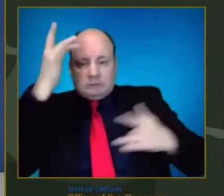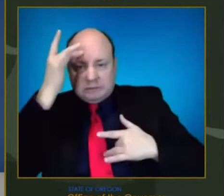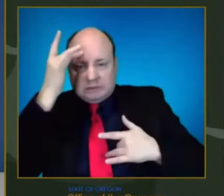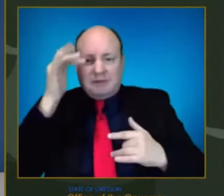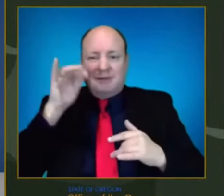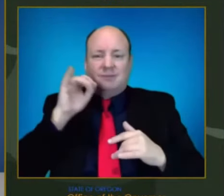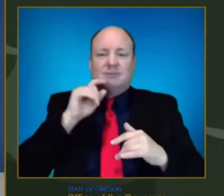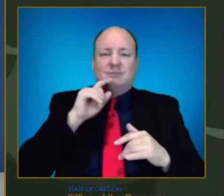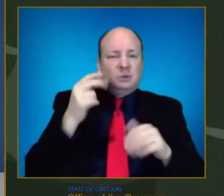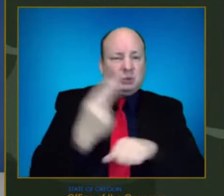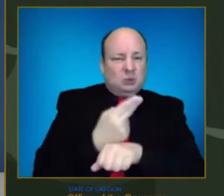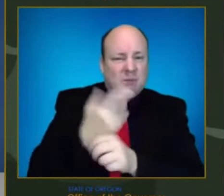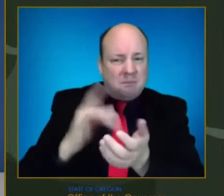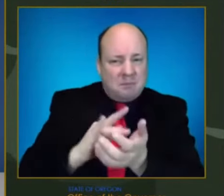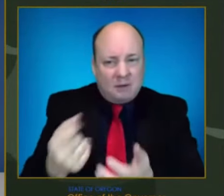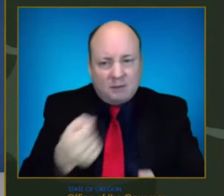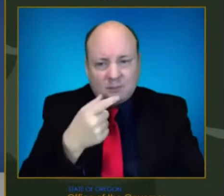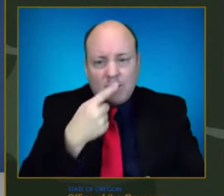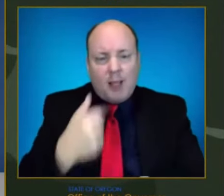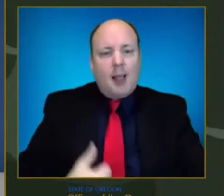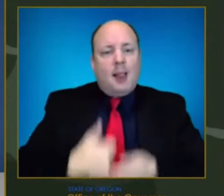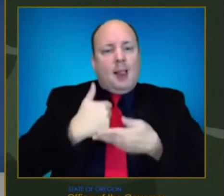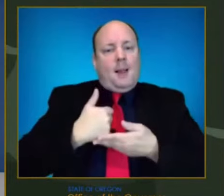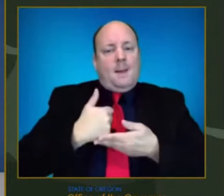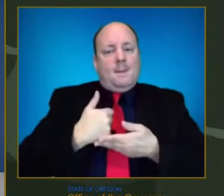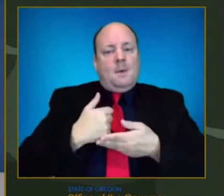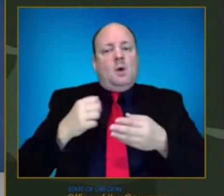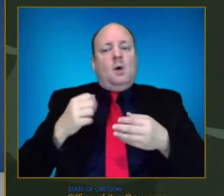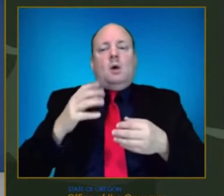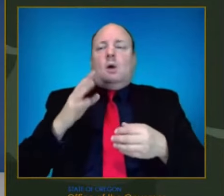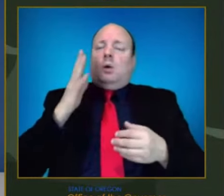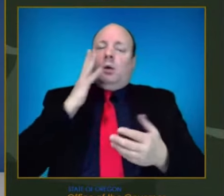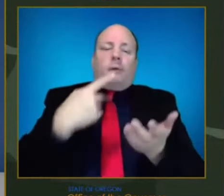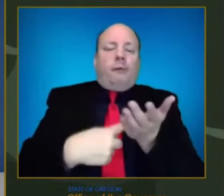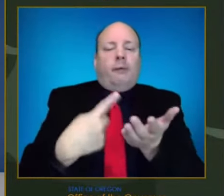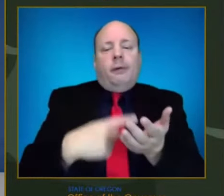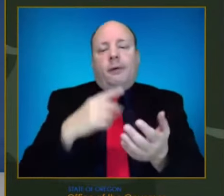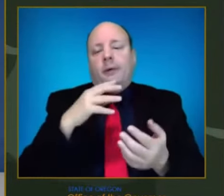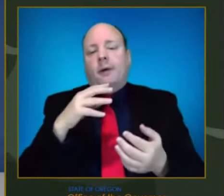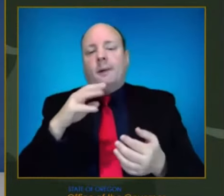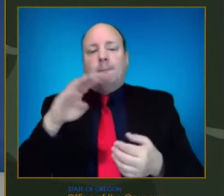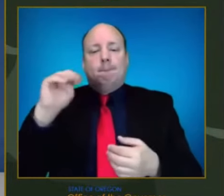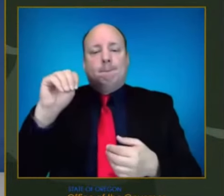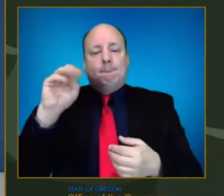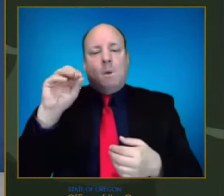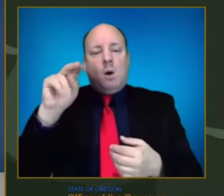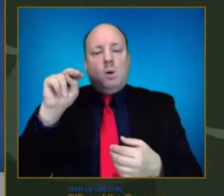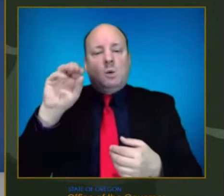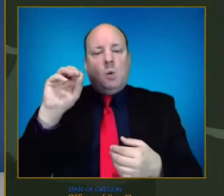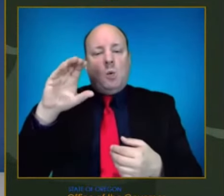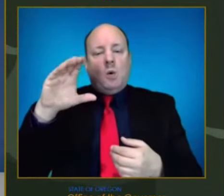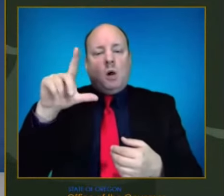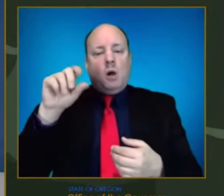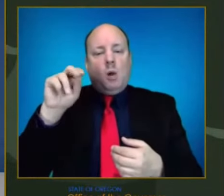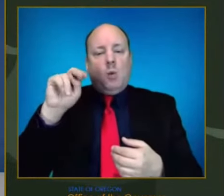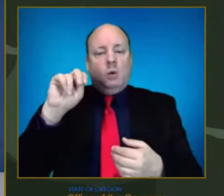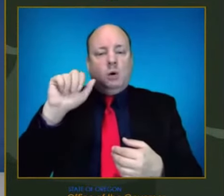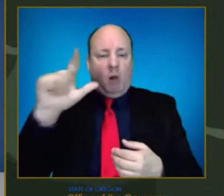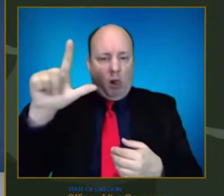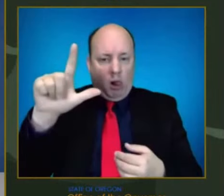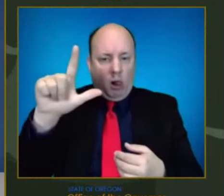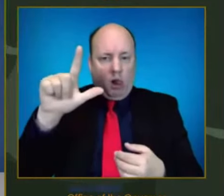monoclonal antibody therapy in the Portland metro area. This site will be open seven days a week, 11 hours a day, and have the capacity to treat 350